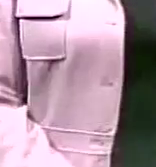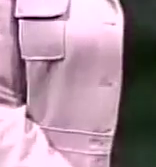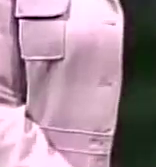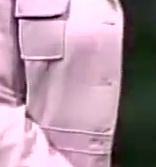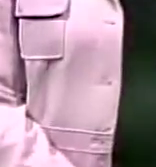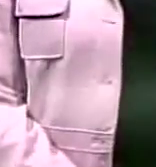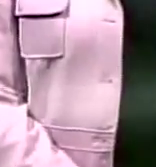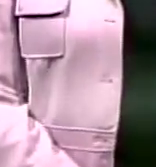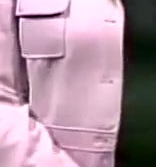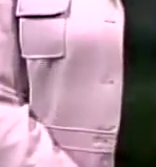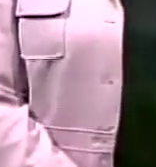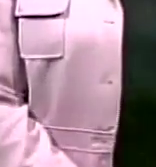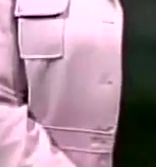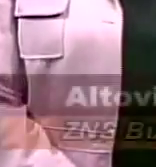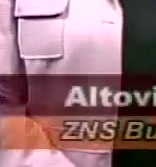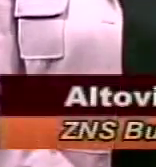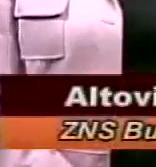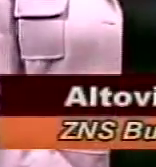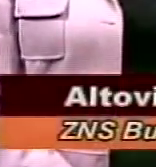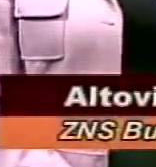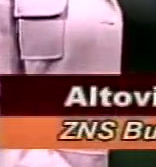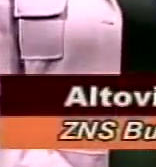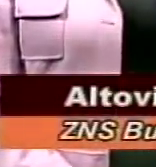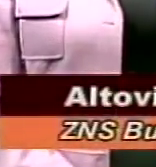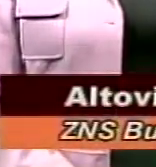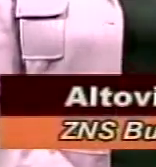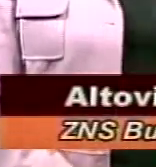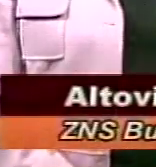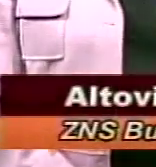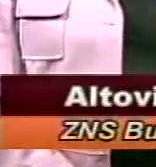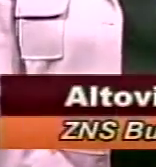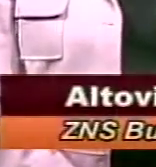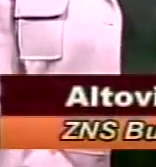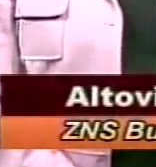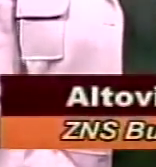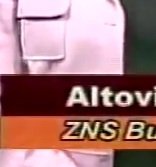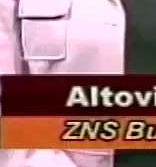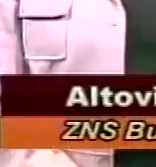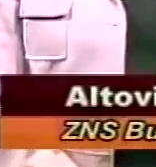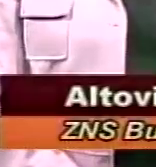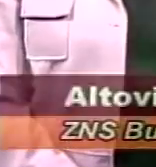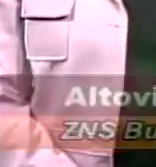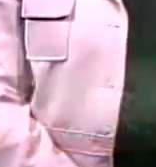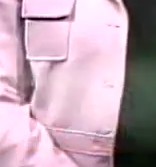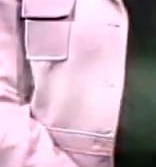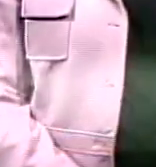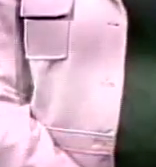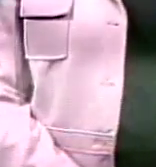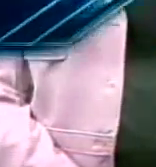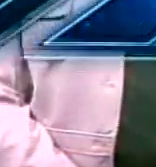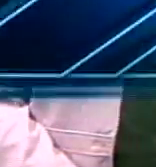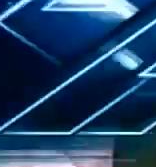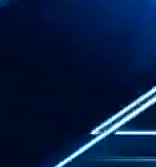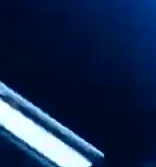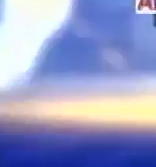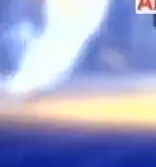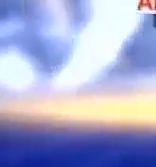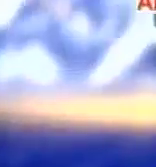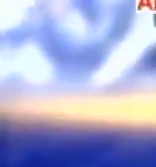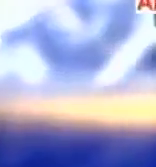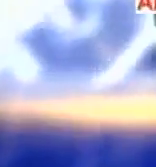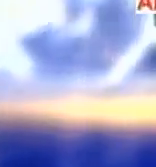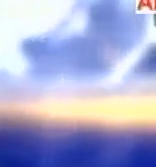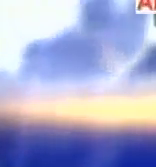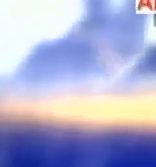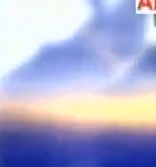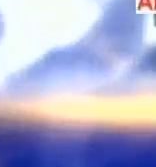Welcome to tonight's edition of the Business Beat, sponsored by Royal Fidelity. Good evening, Bahamas. I'm AltaVise Monnings. Let's take a look at what's making business news today. The local